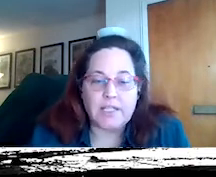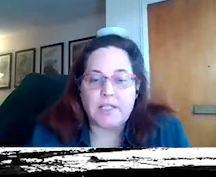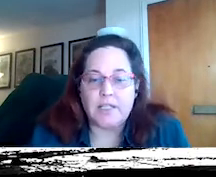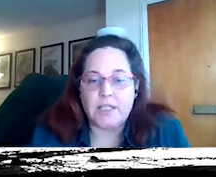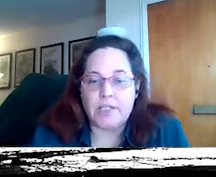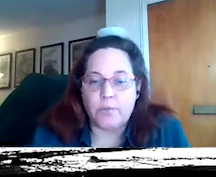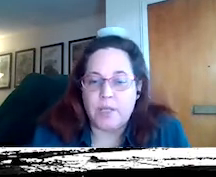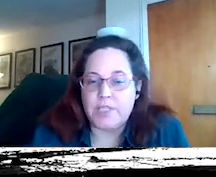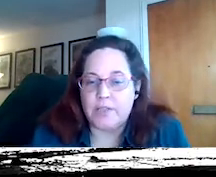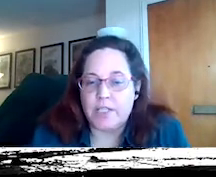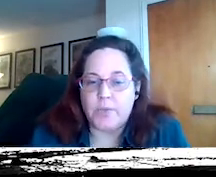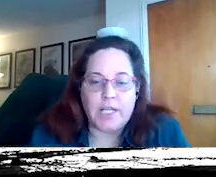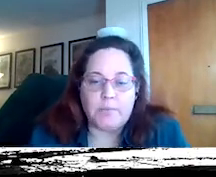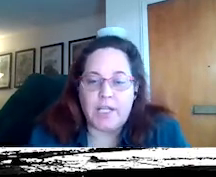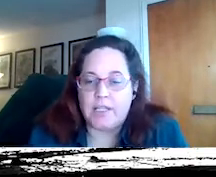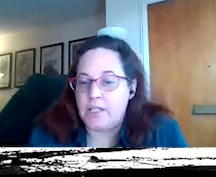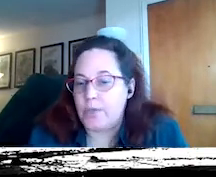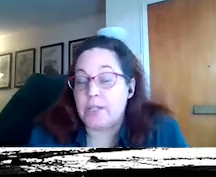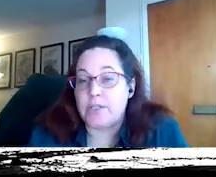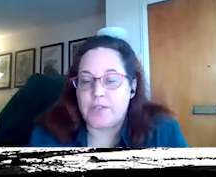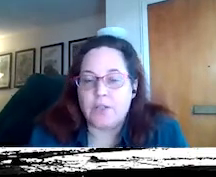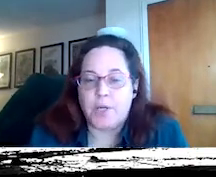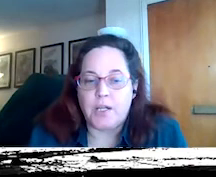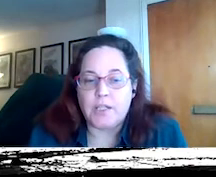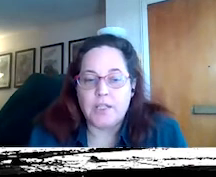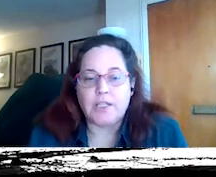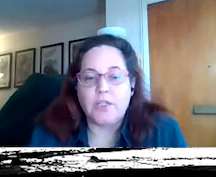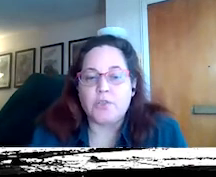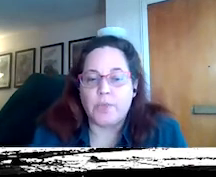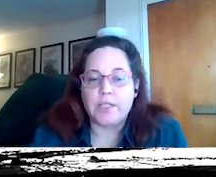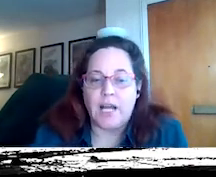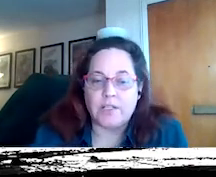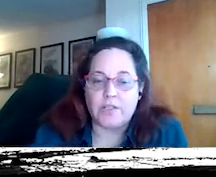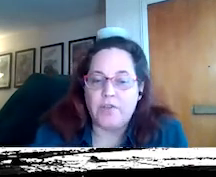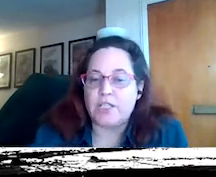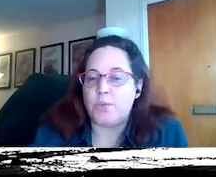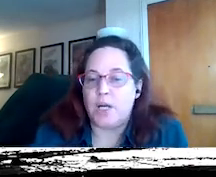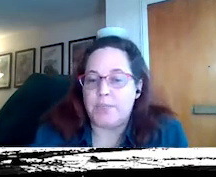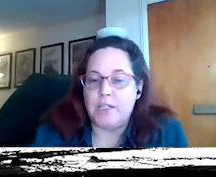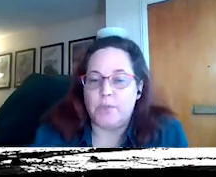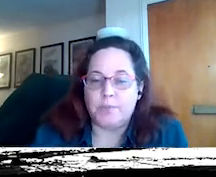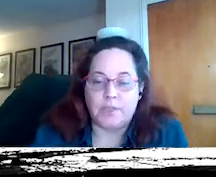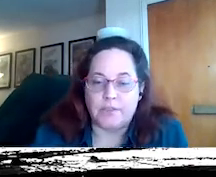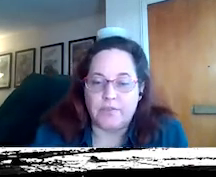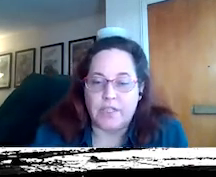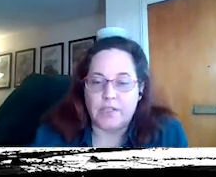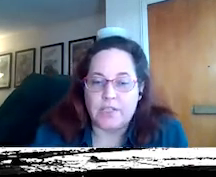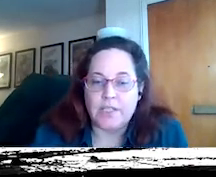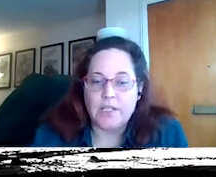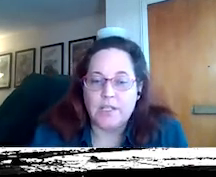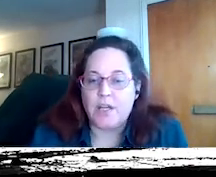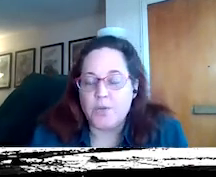context, there is a web series created by the creators of South Park that uses real actors face swapped in with political